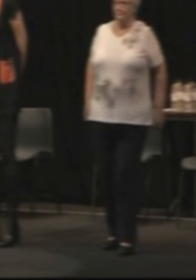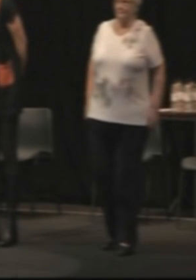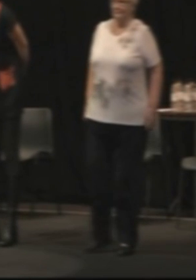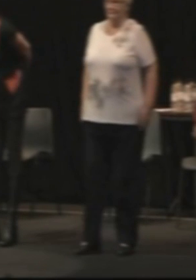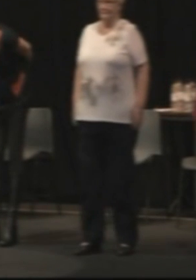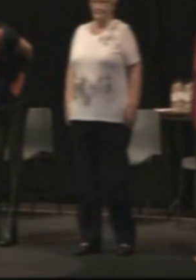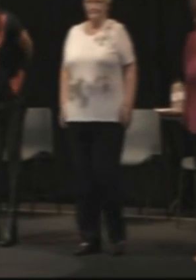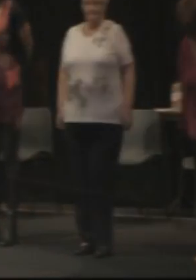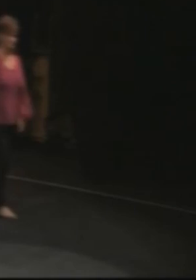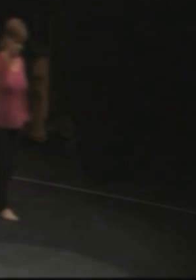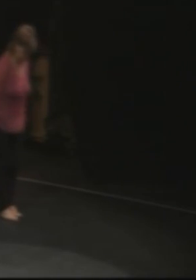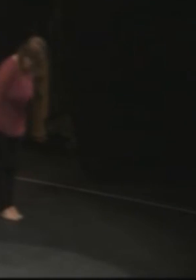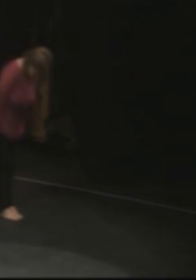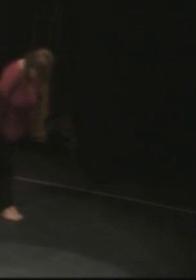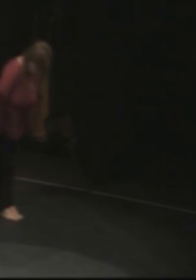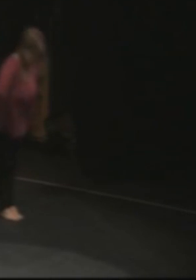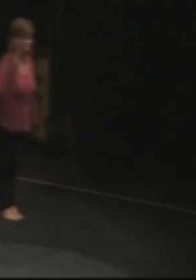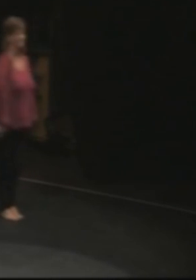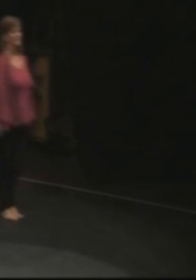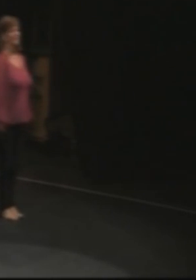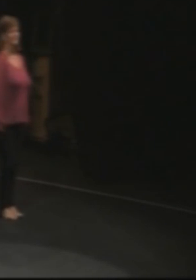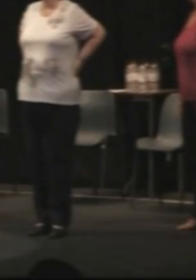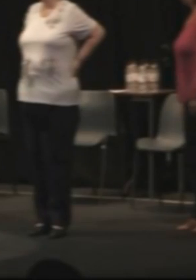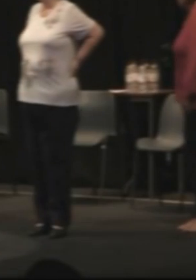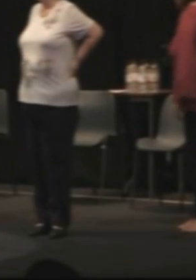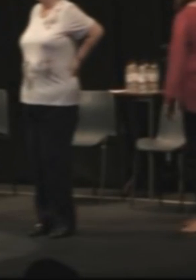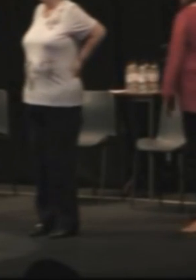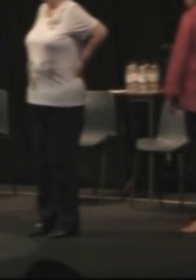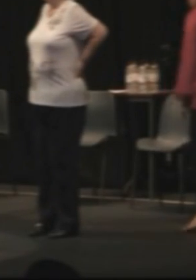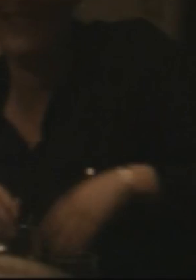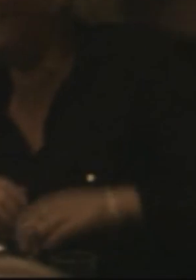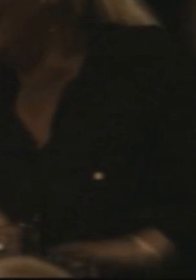been absolutely fantastic. Take a bow. Thanks very much.